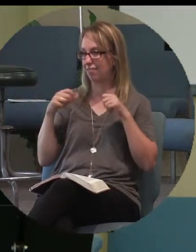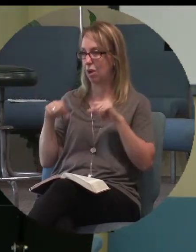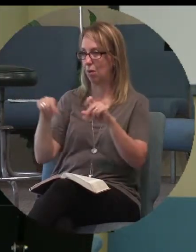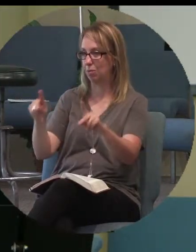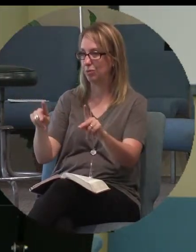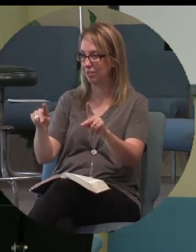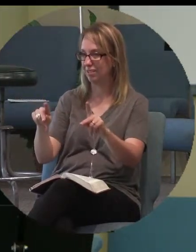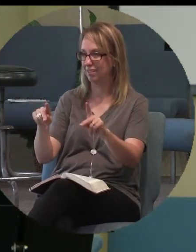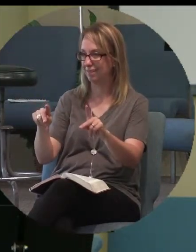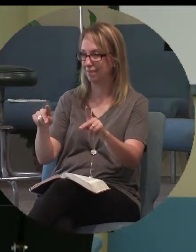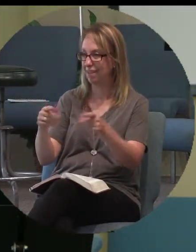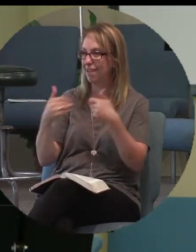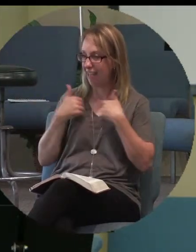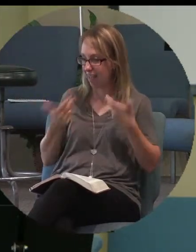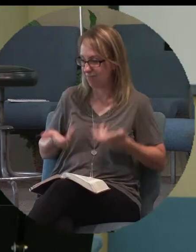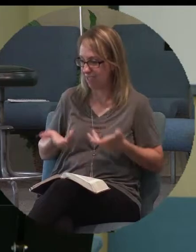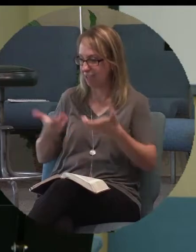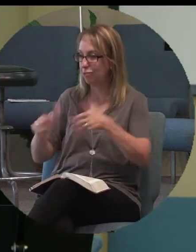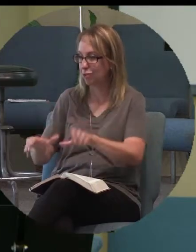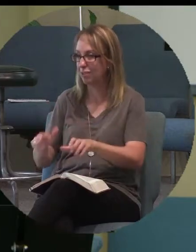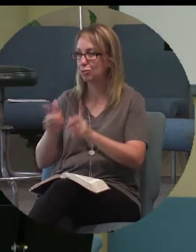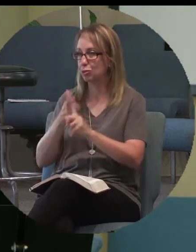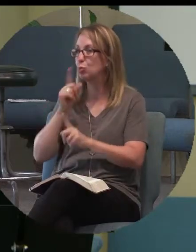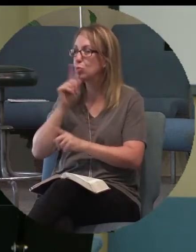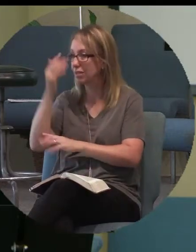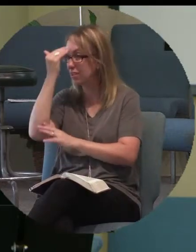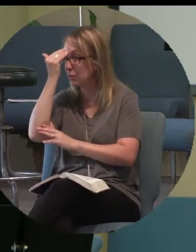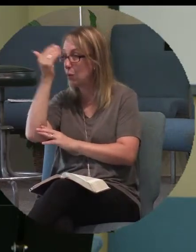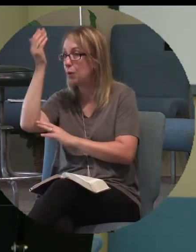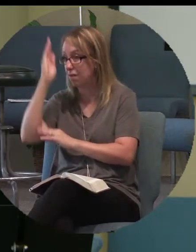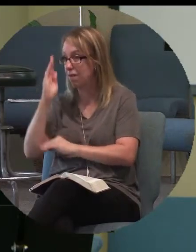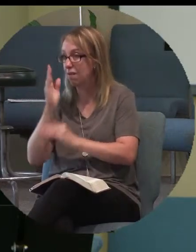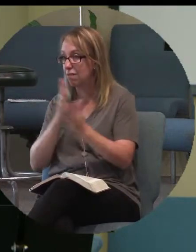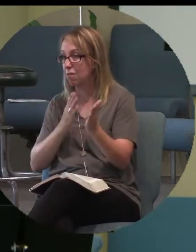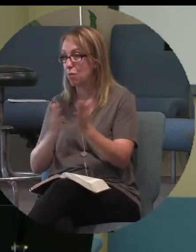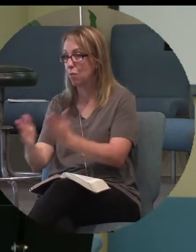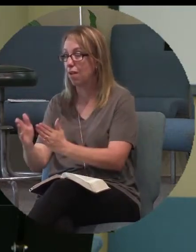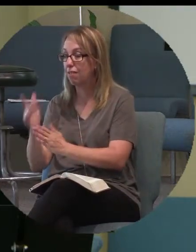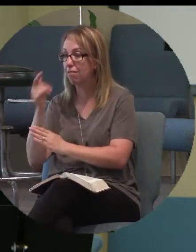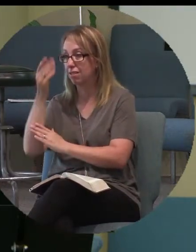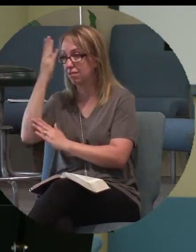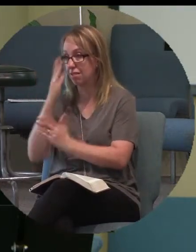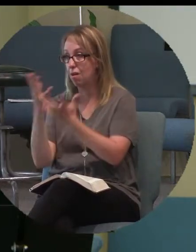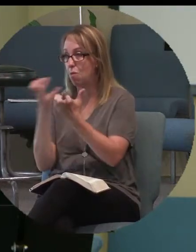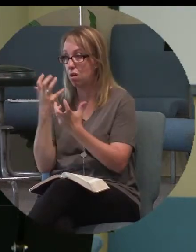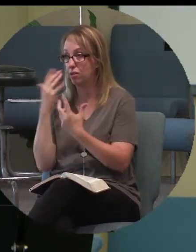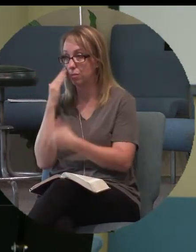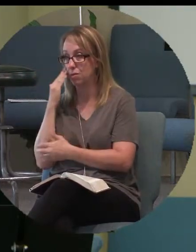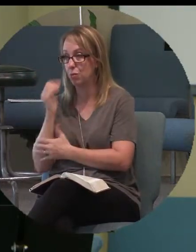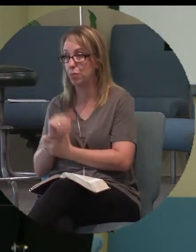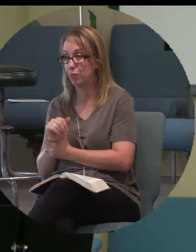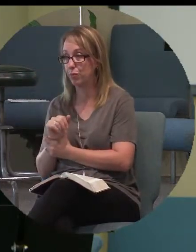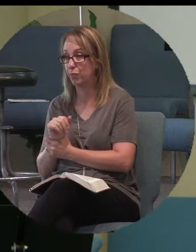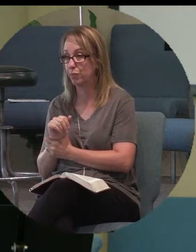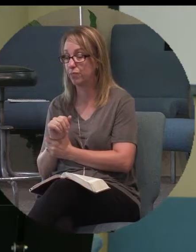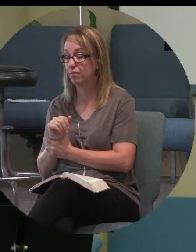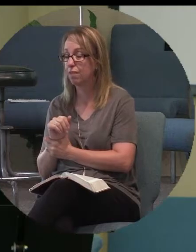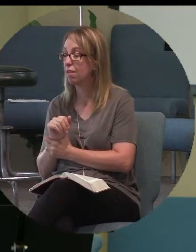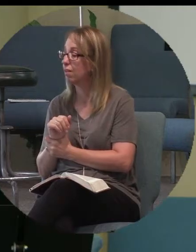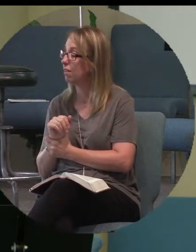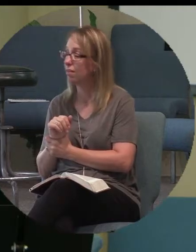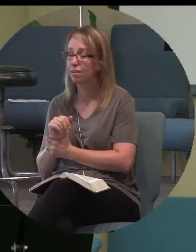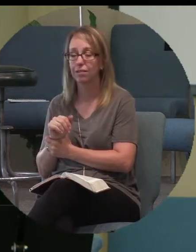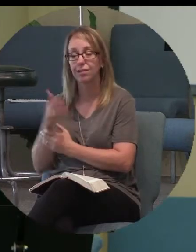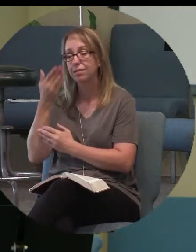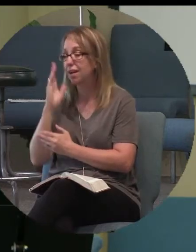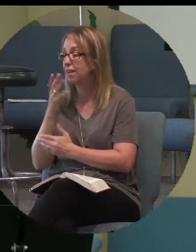have the chance to truly know God in the way that God wants to be known. See, because God doesn't want